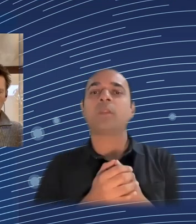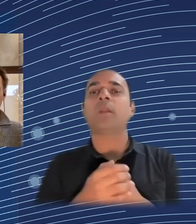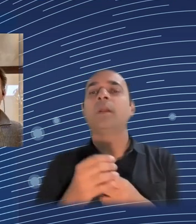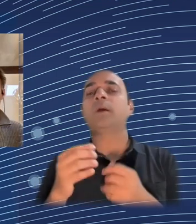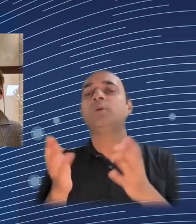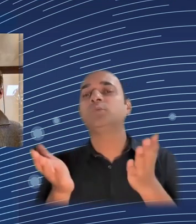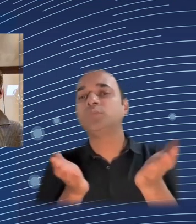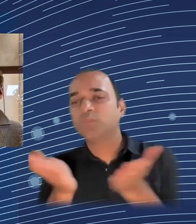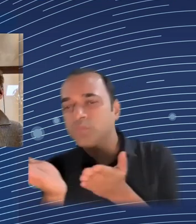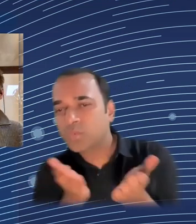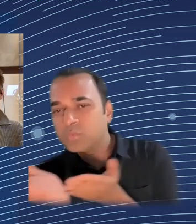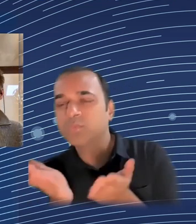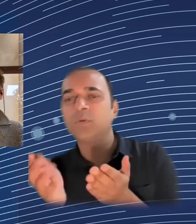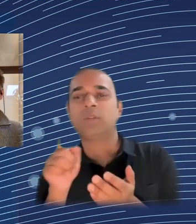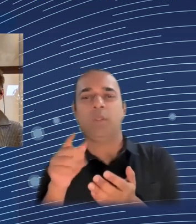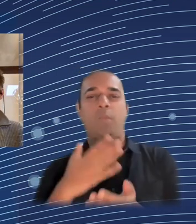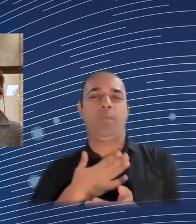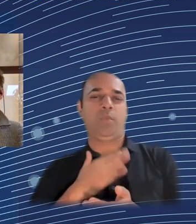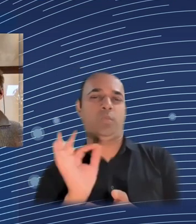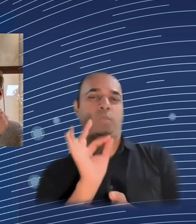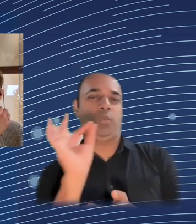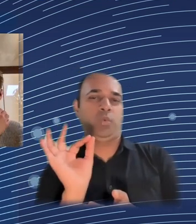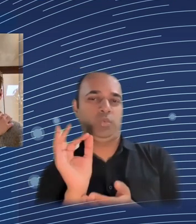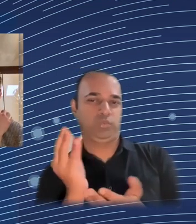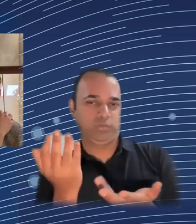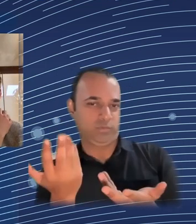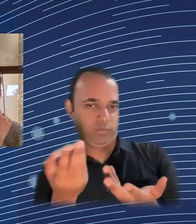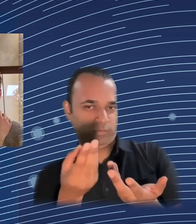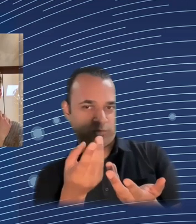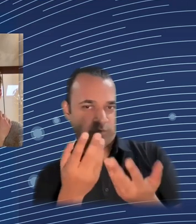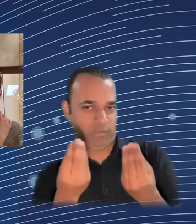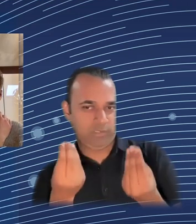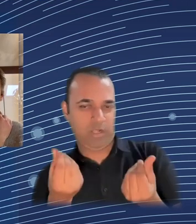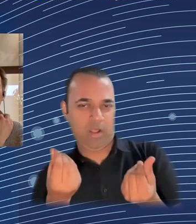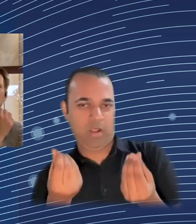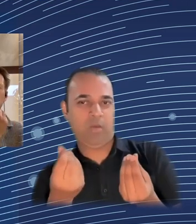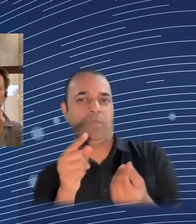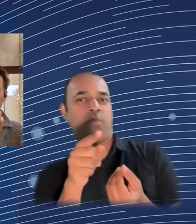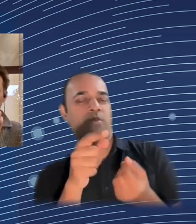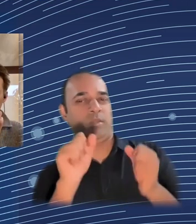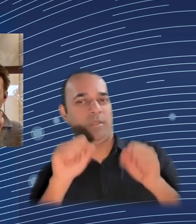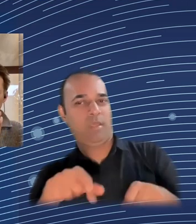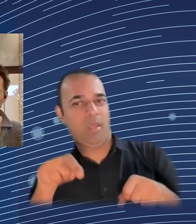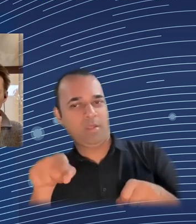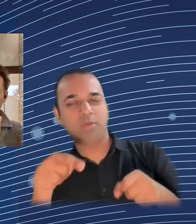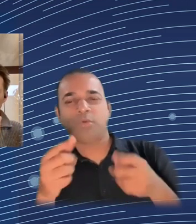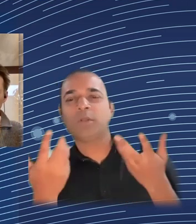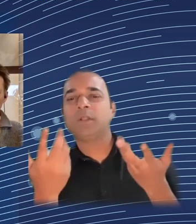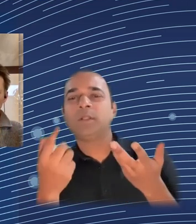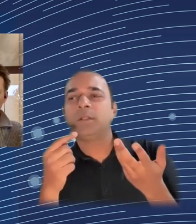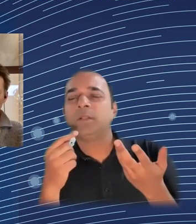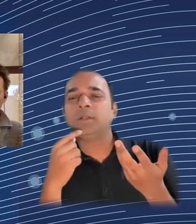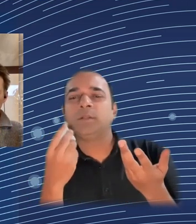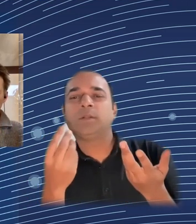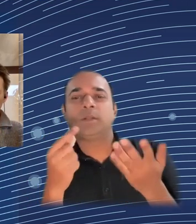indicators to better achieve the targets of EU cohesion policies? Thank you. Thanks for that question. Who